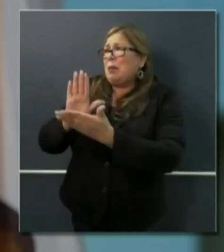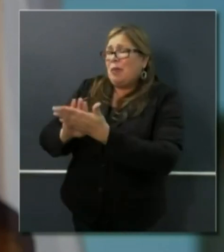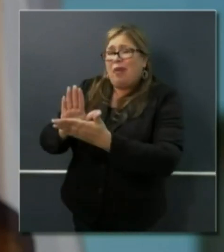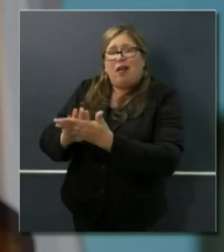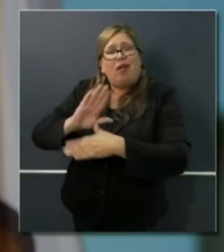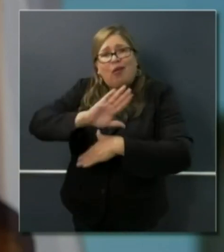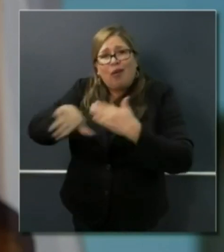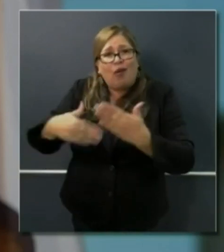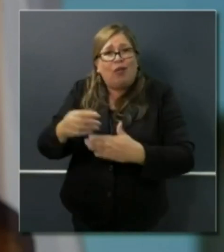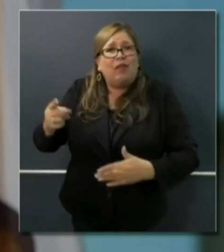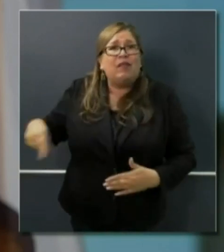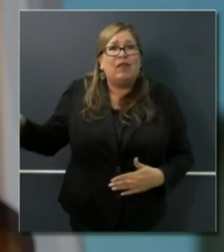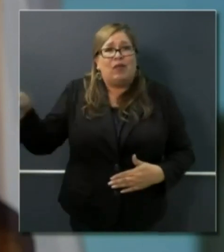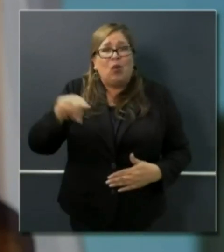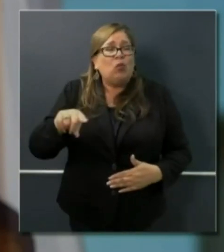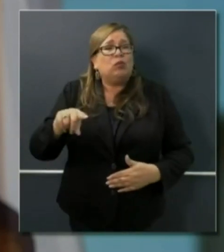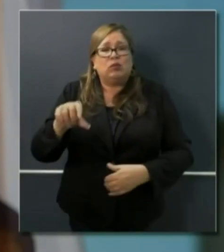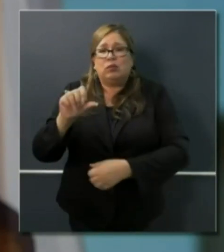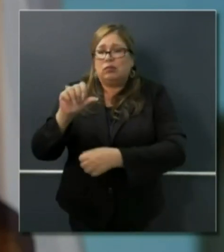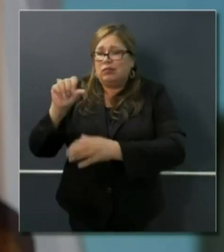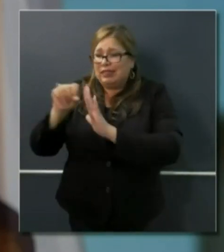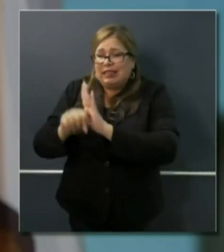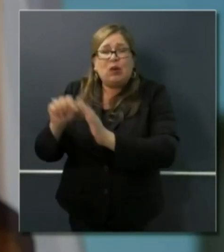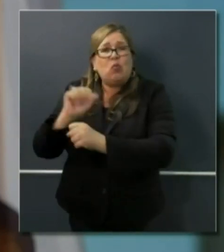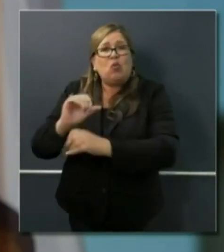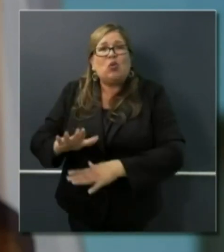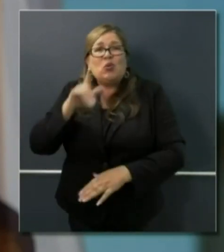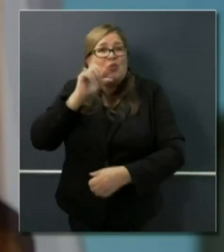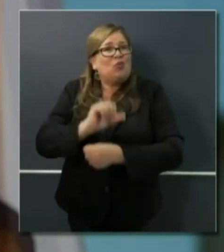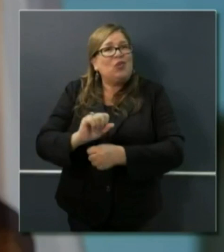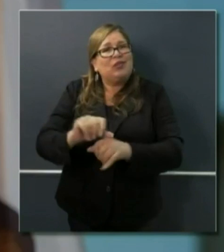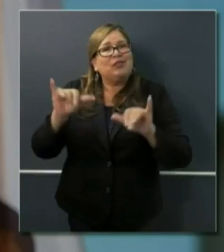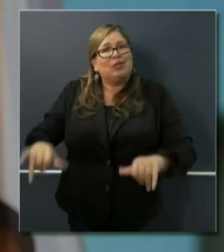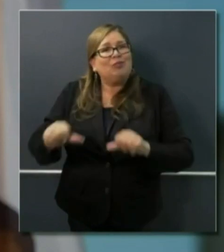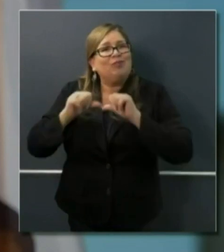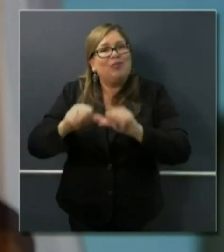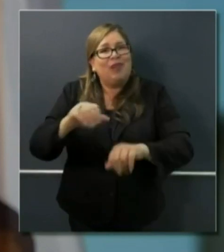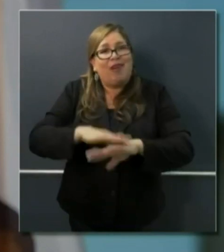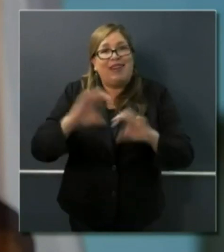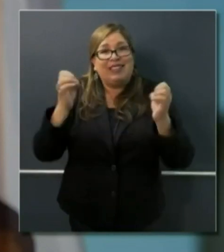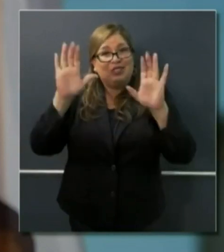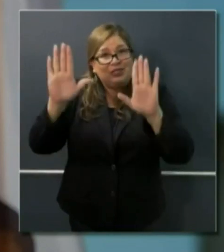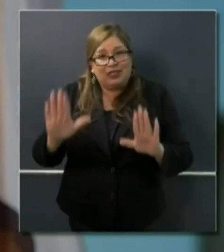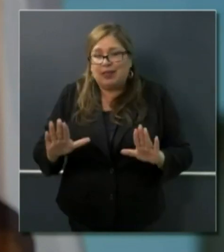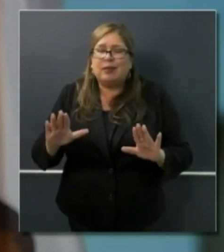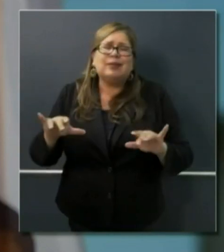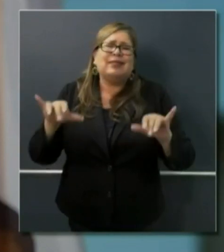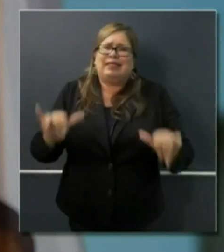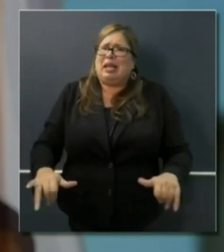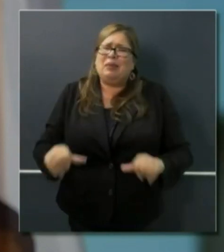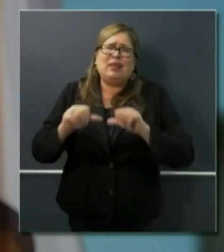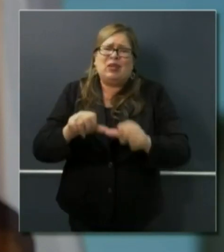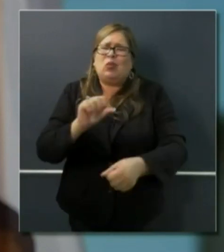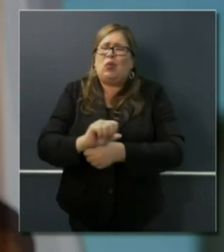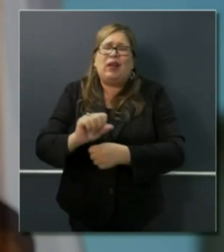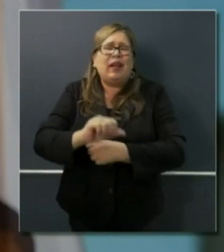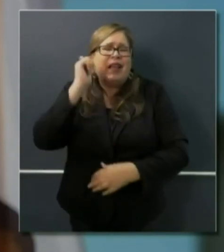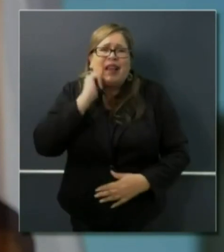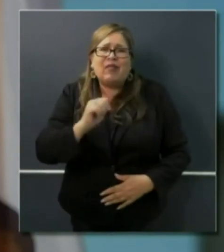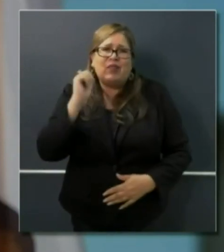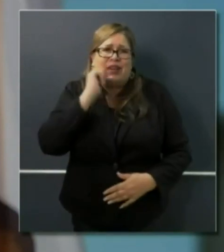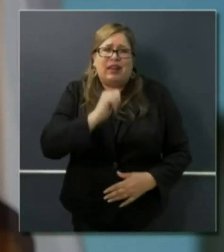that did heroic work on Easter Sunday and continue to do heroic work every single day to process